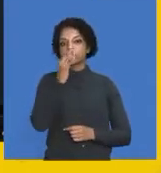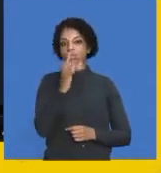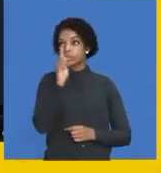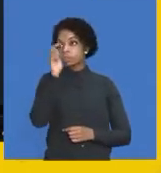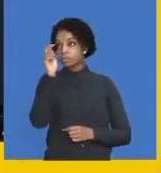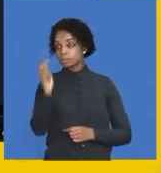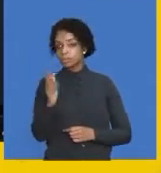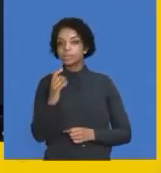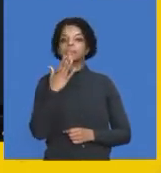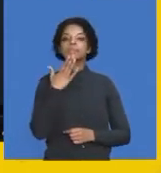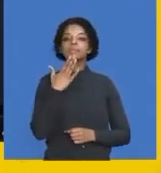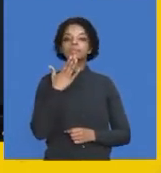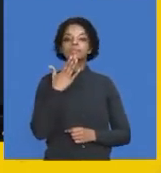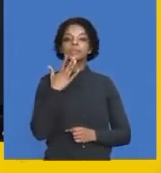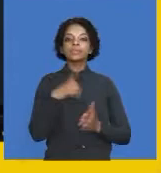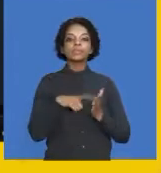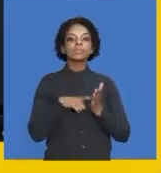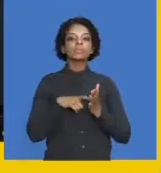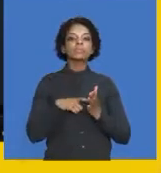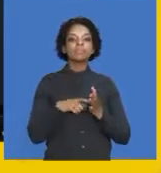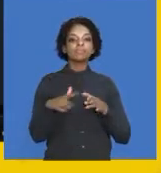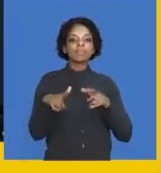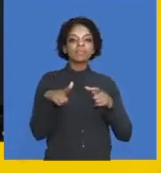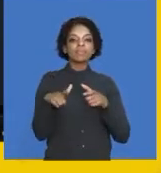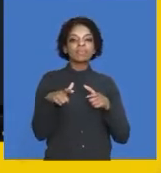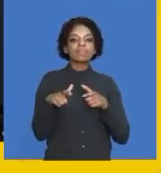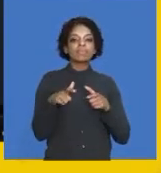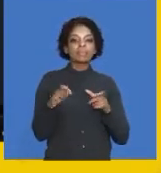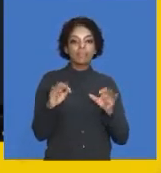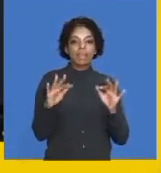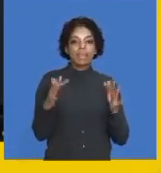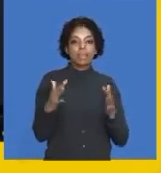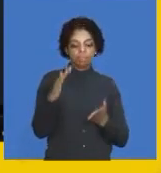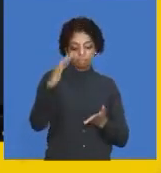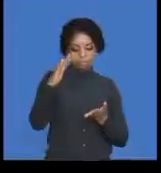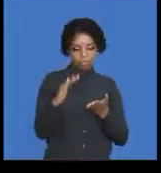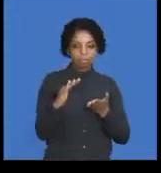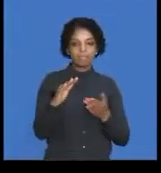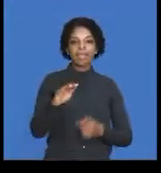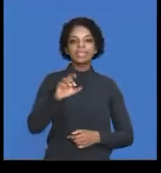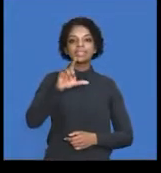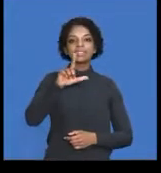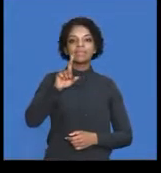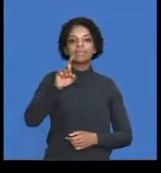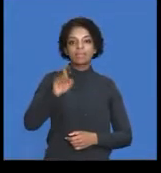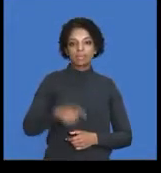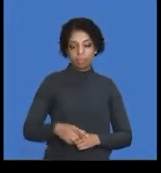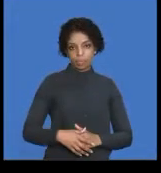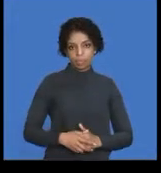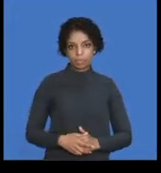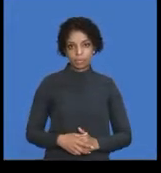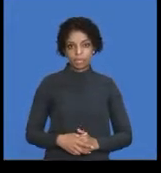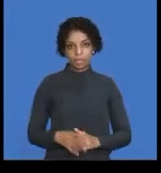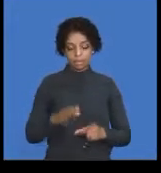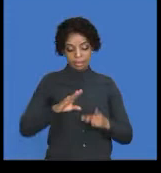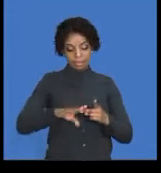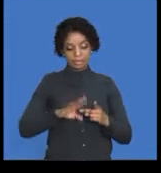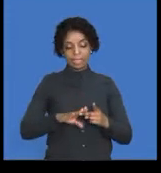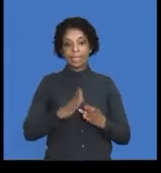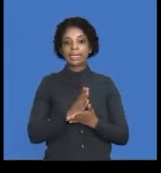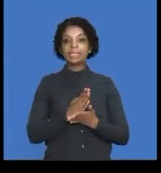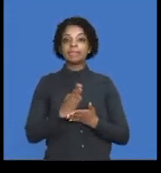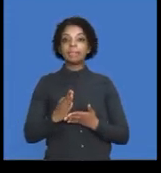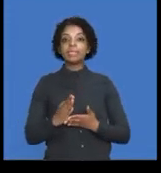and a debit to creditors' control. So, you're reducing your creditors' control by the 7,000 rand, which you are paying them.